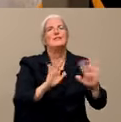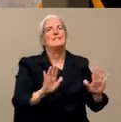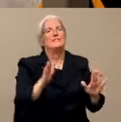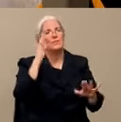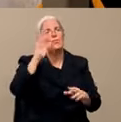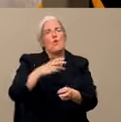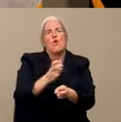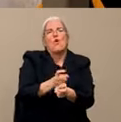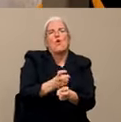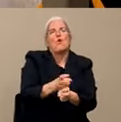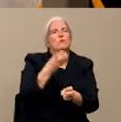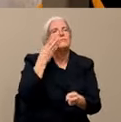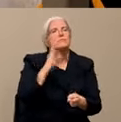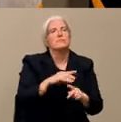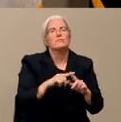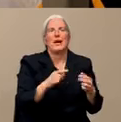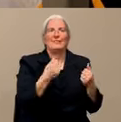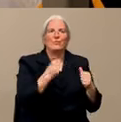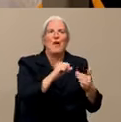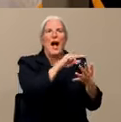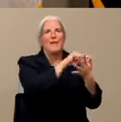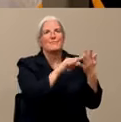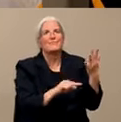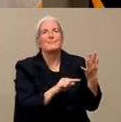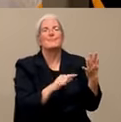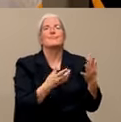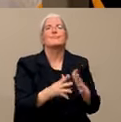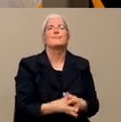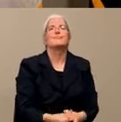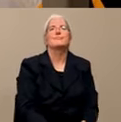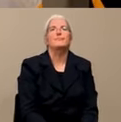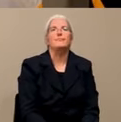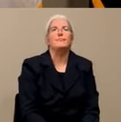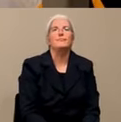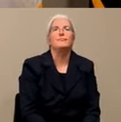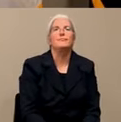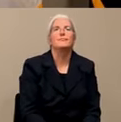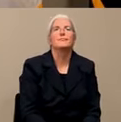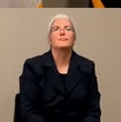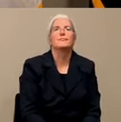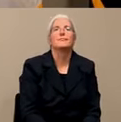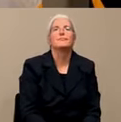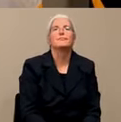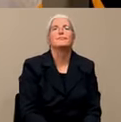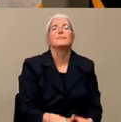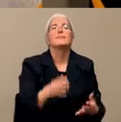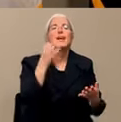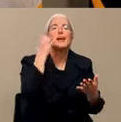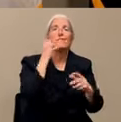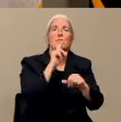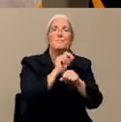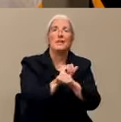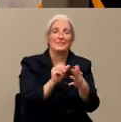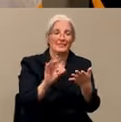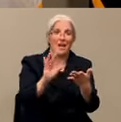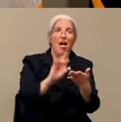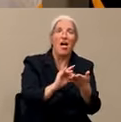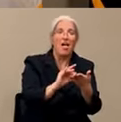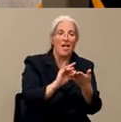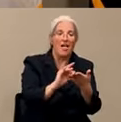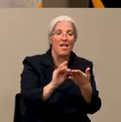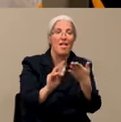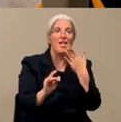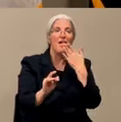you know, getting virus on your hands doesn't do anything. It's when you introduce it into your face that it causes disease. So